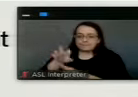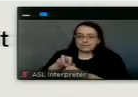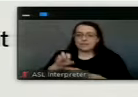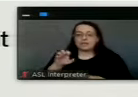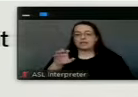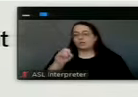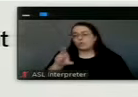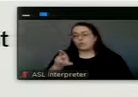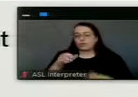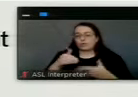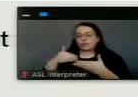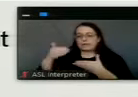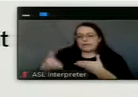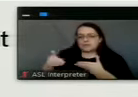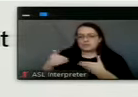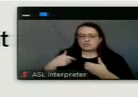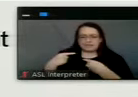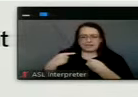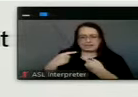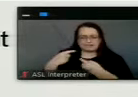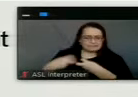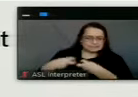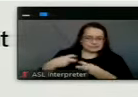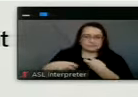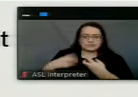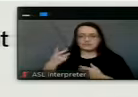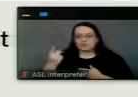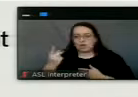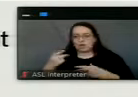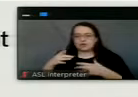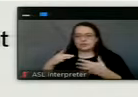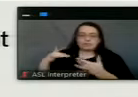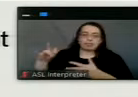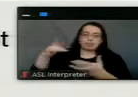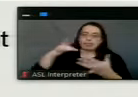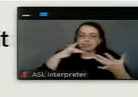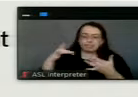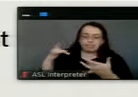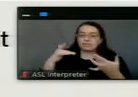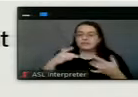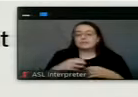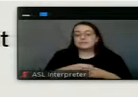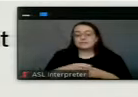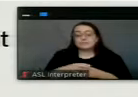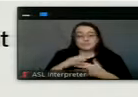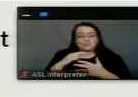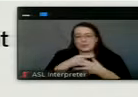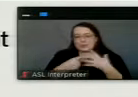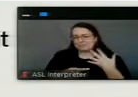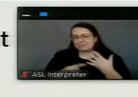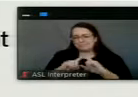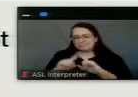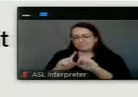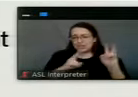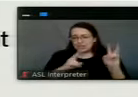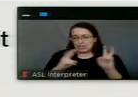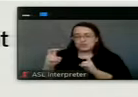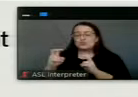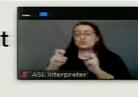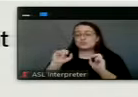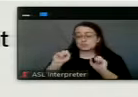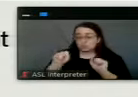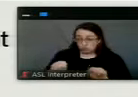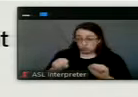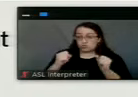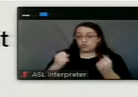neighbors were having some kinds of issues, the, the dogs were loose, any of the, a number of any of those violations that could also cause